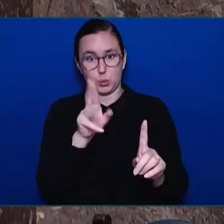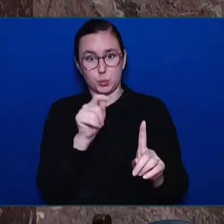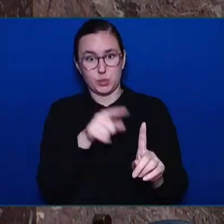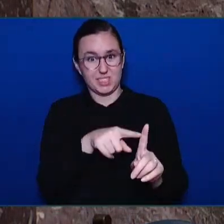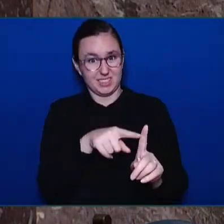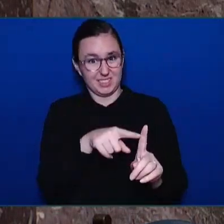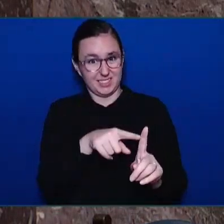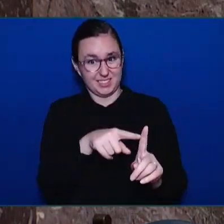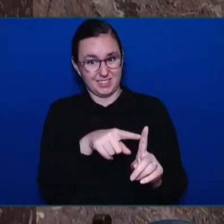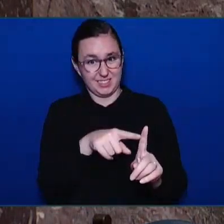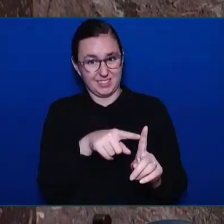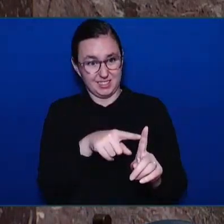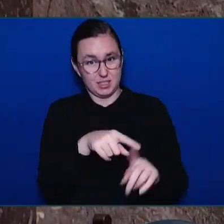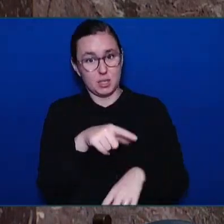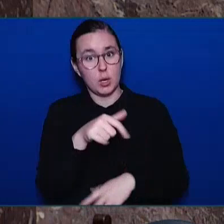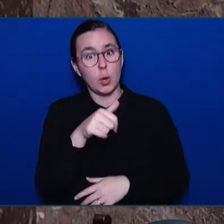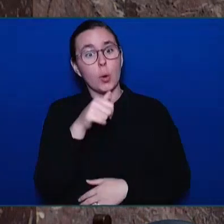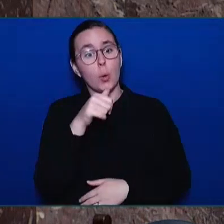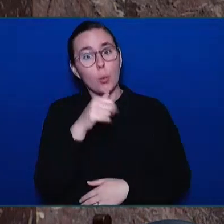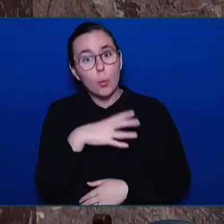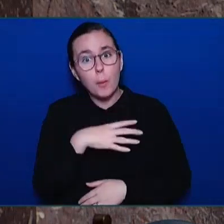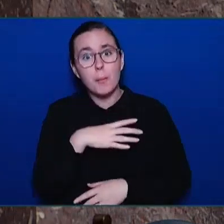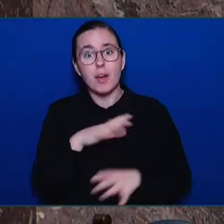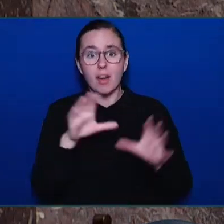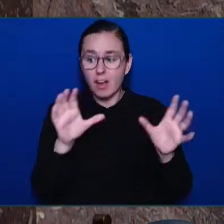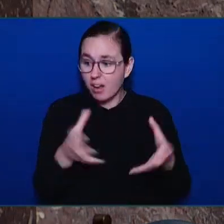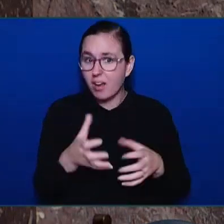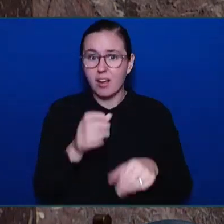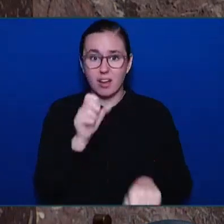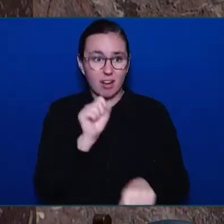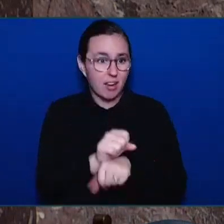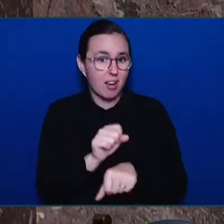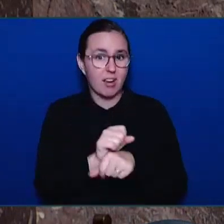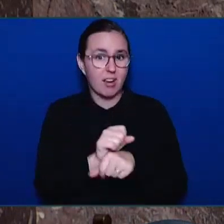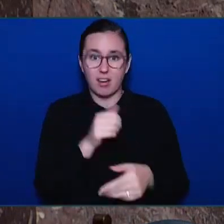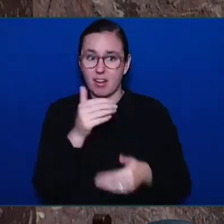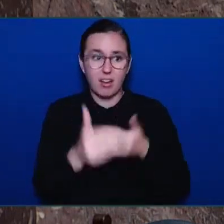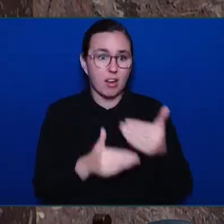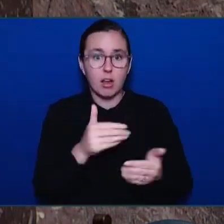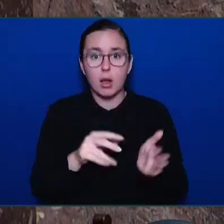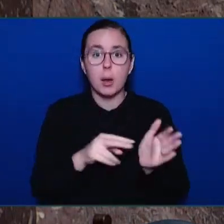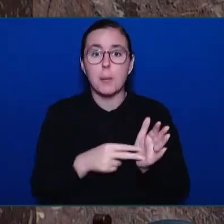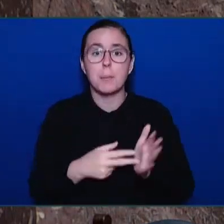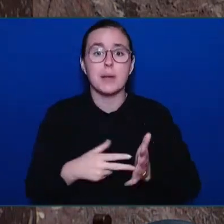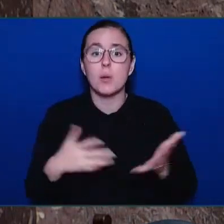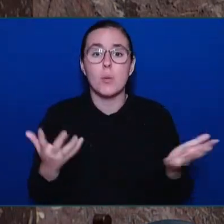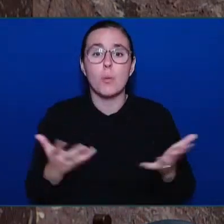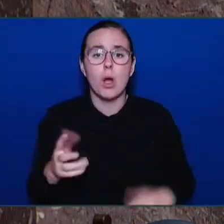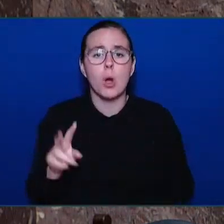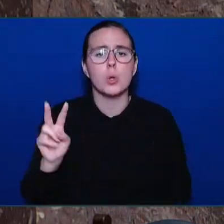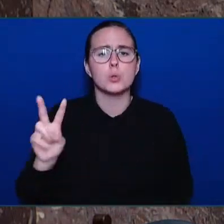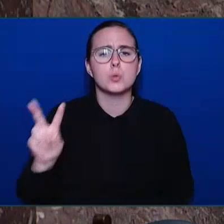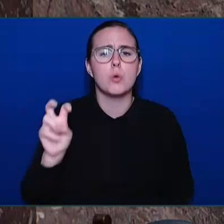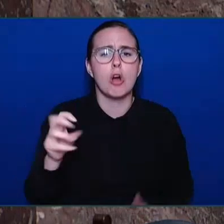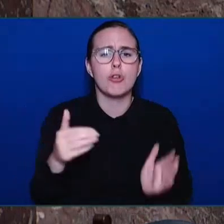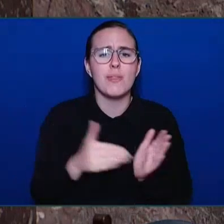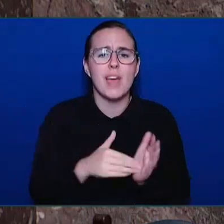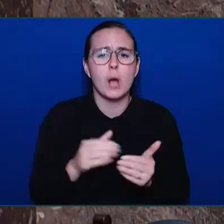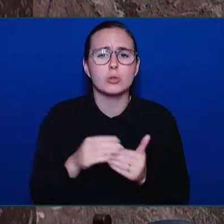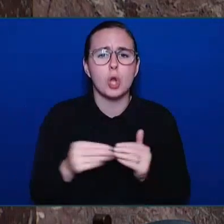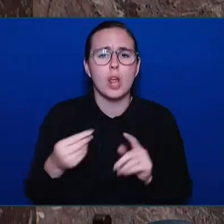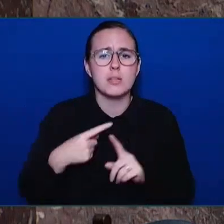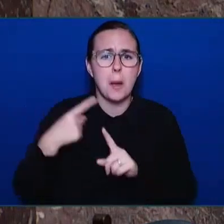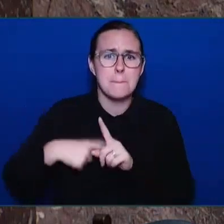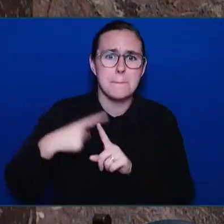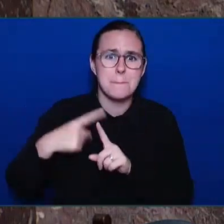that means $200,000 a month in the Merritt area are going to fuel suppliers, suppliers like Lord Co. and other parts stores to keep